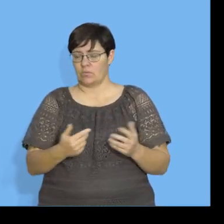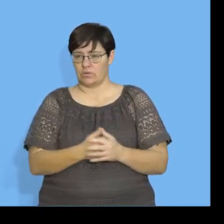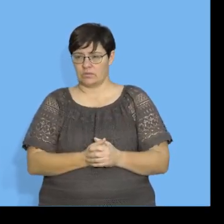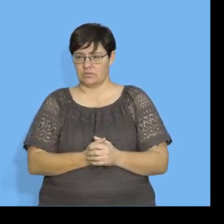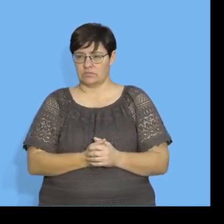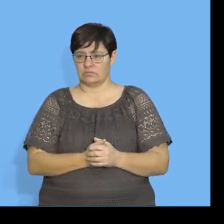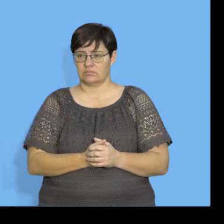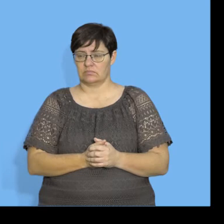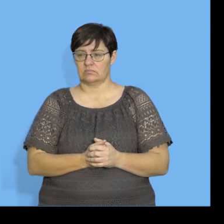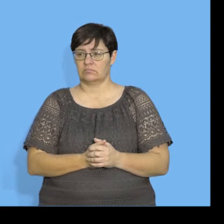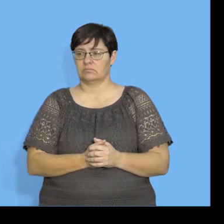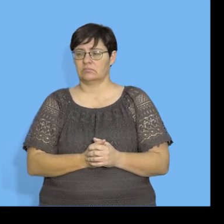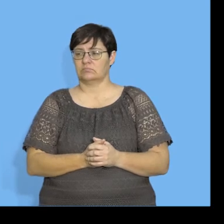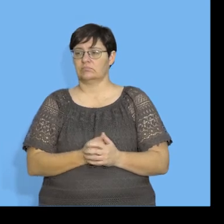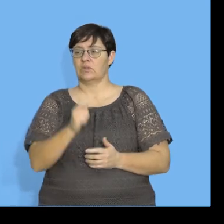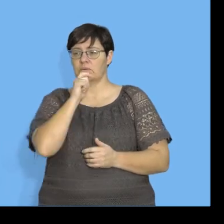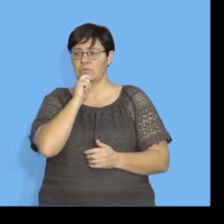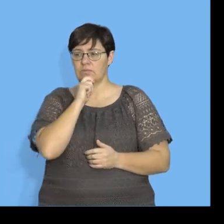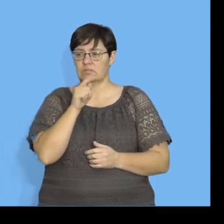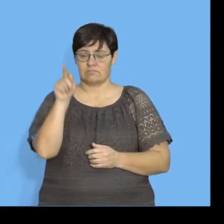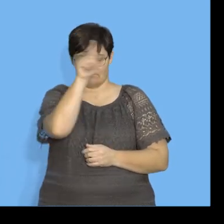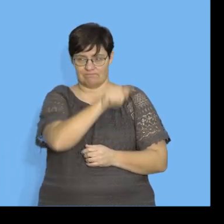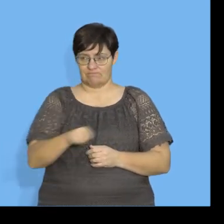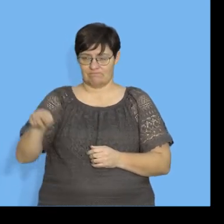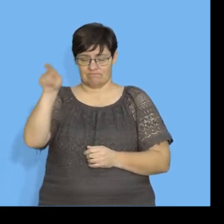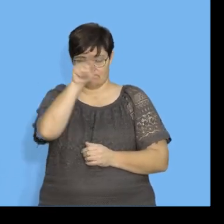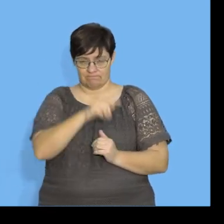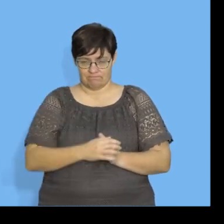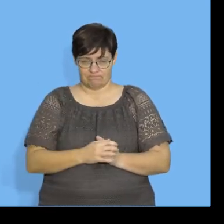So calculating the correlation coefficient, we have to use this formula.